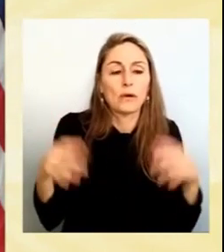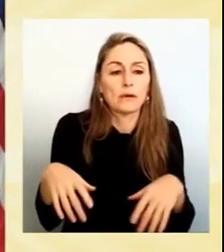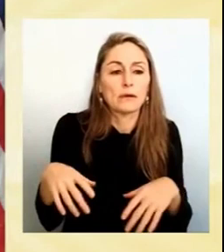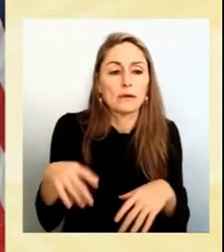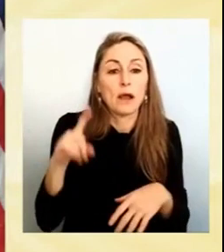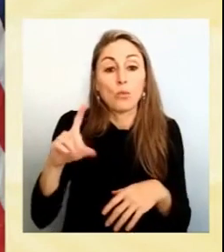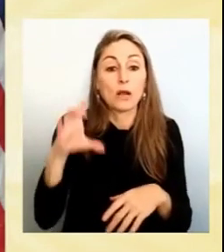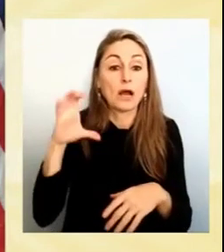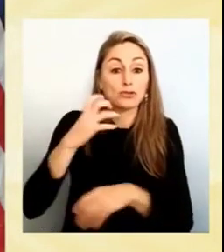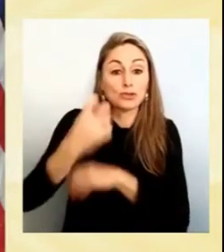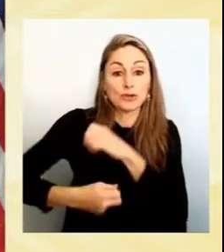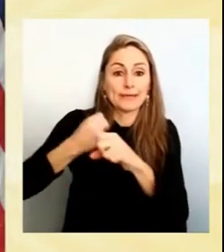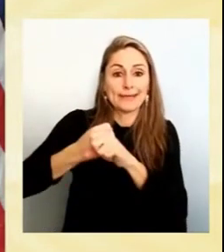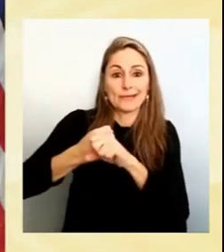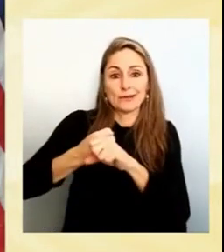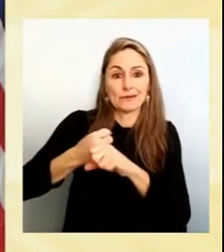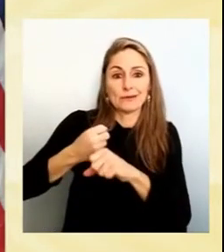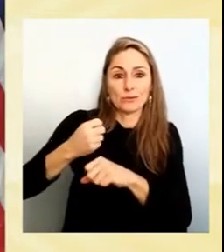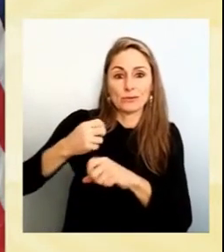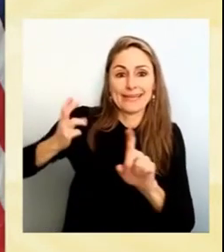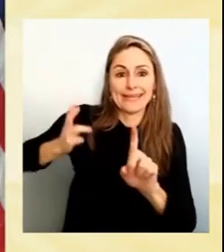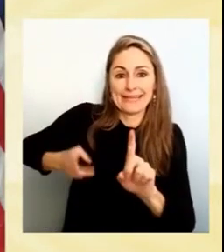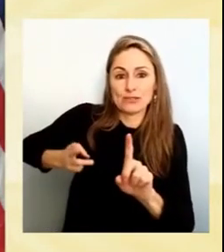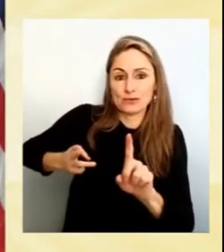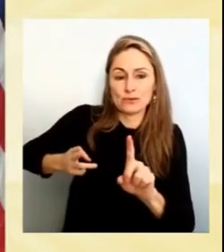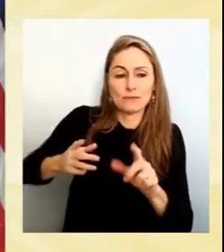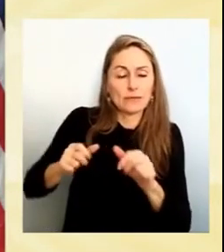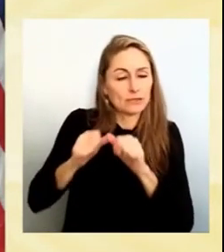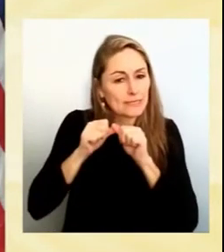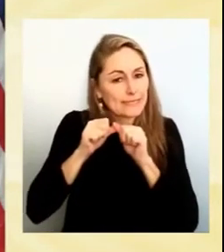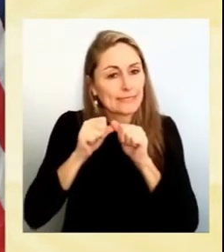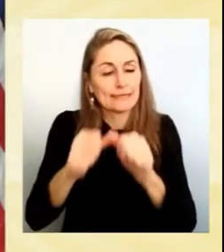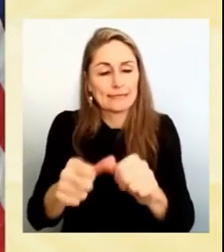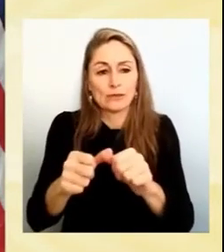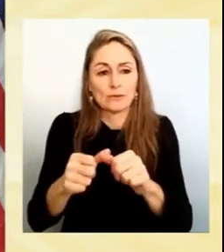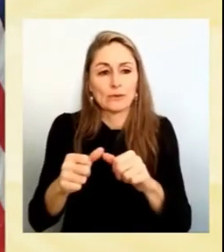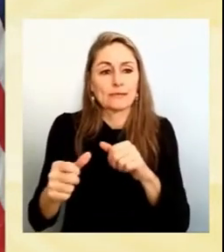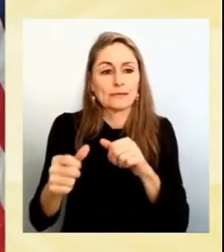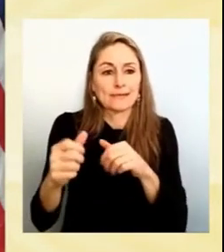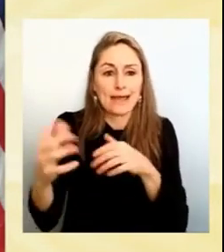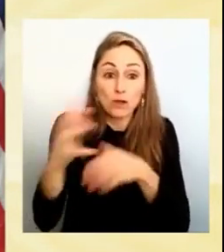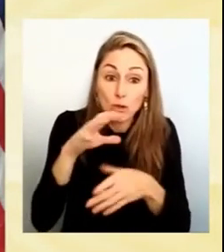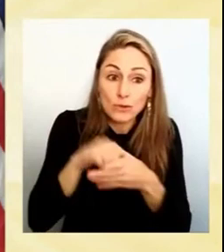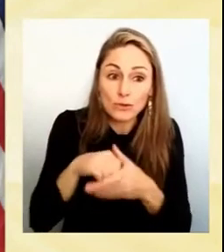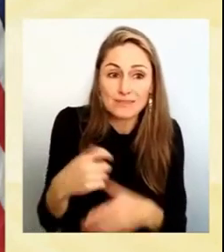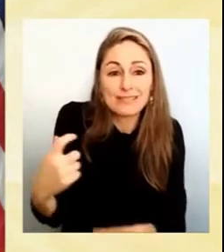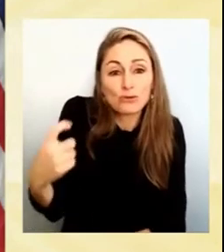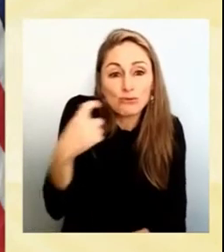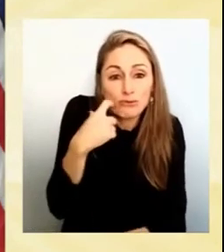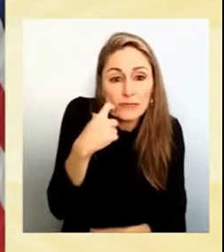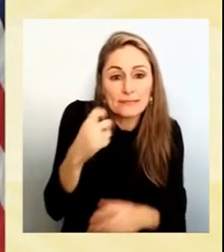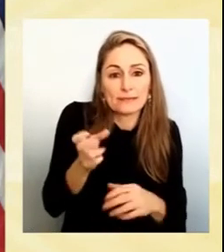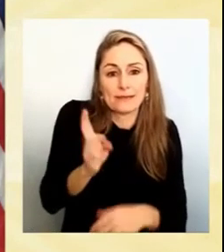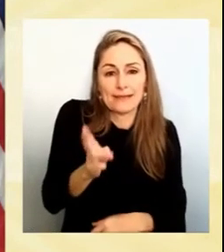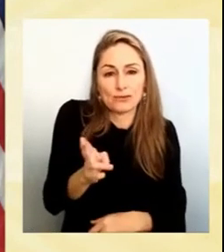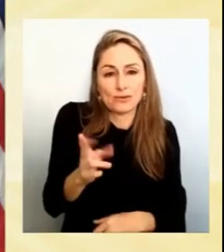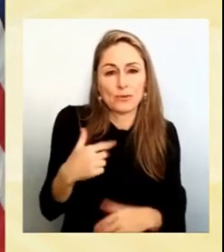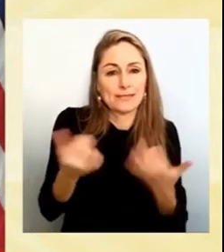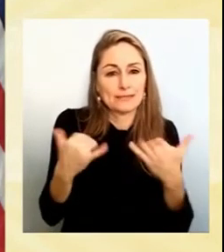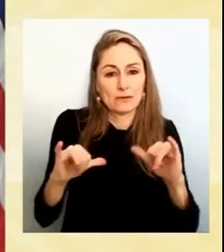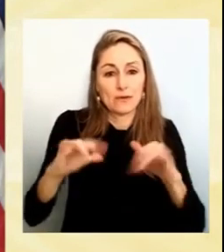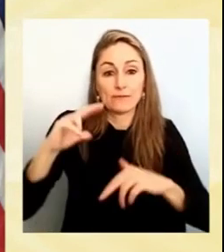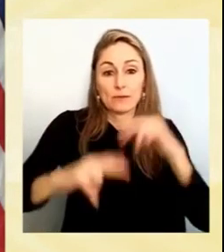distant history, but a continuous thread that includes very recent history that we need to build on. Our country